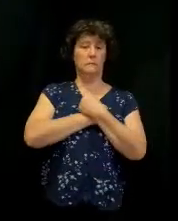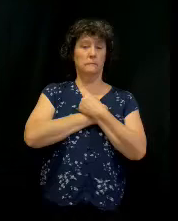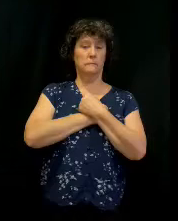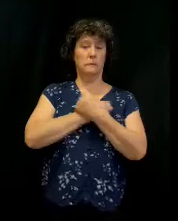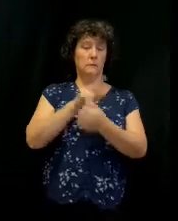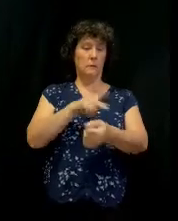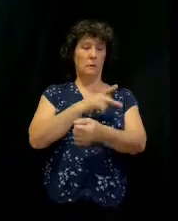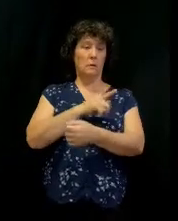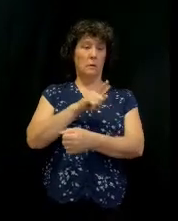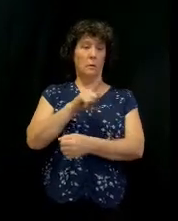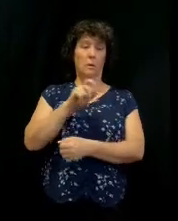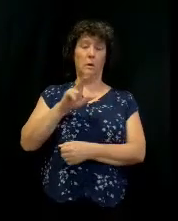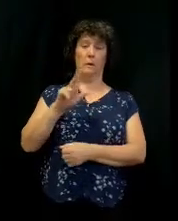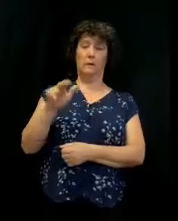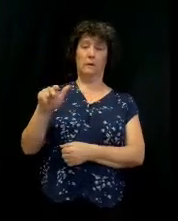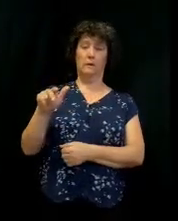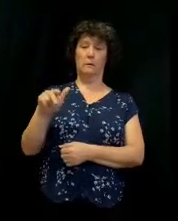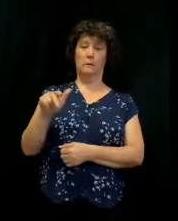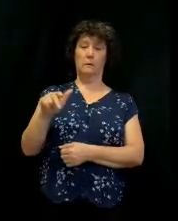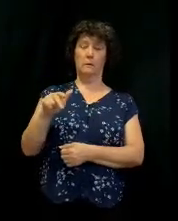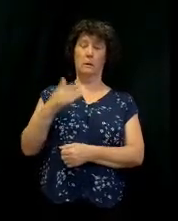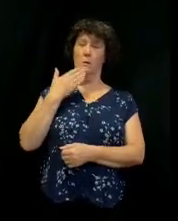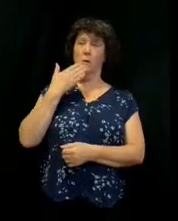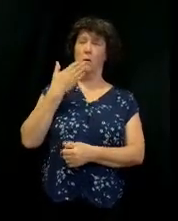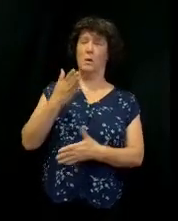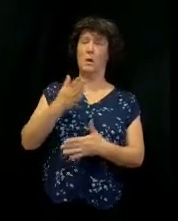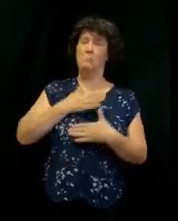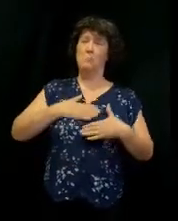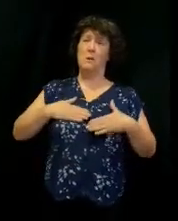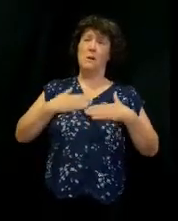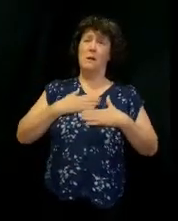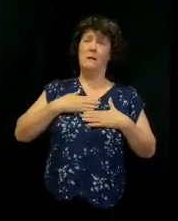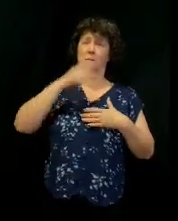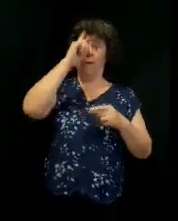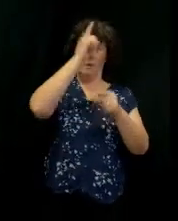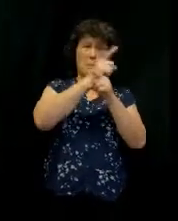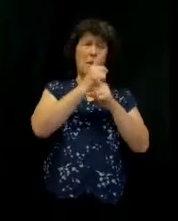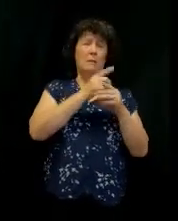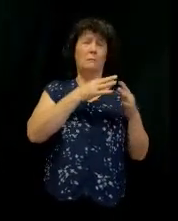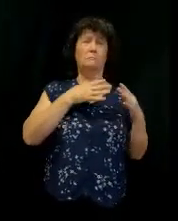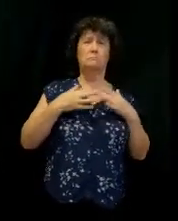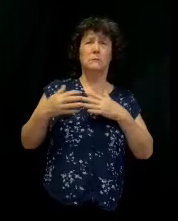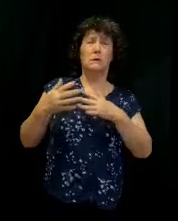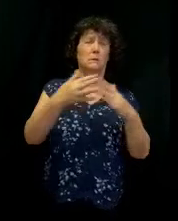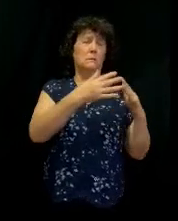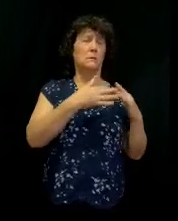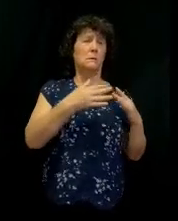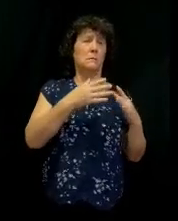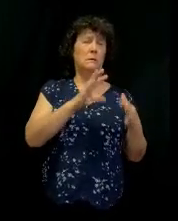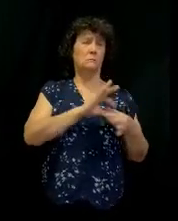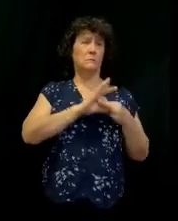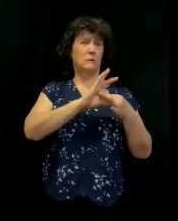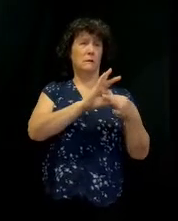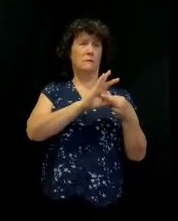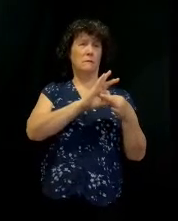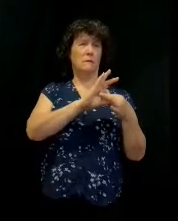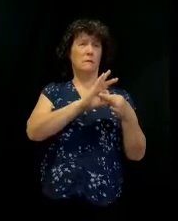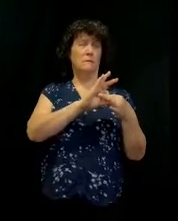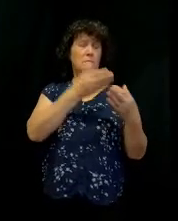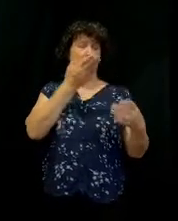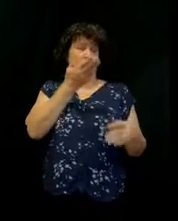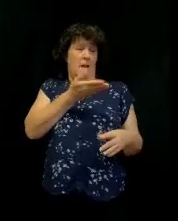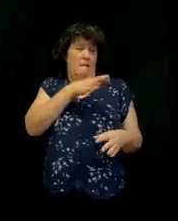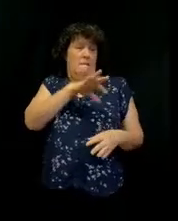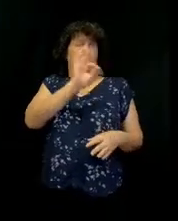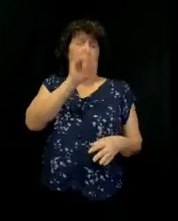Psalm 133, how good and how pleasant it is for brethren to dwell together in unity. For there, in unity,